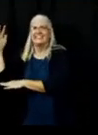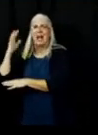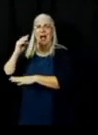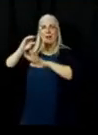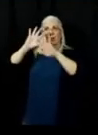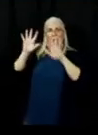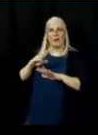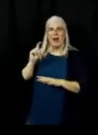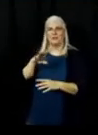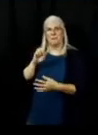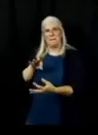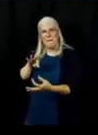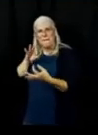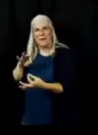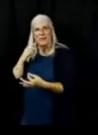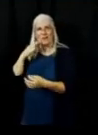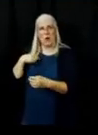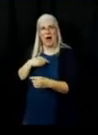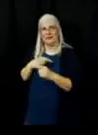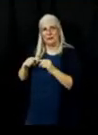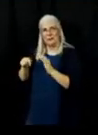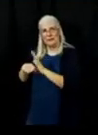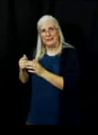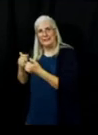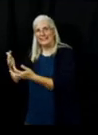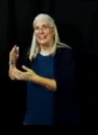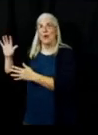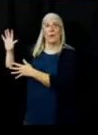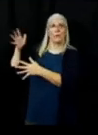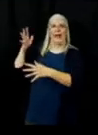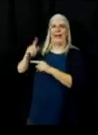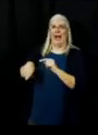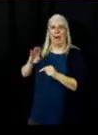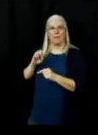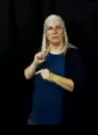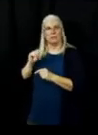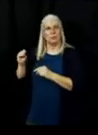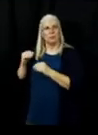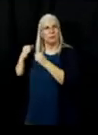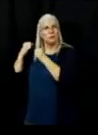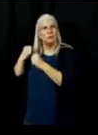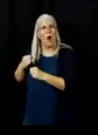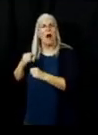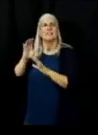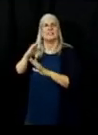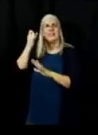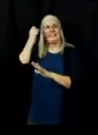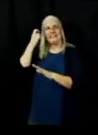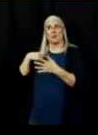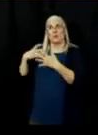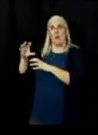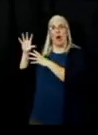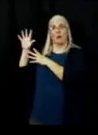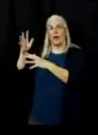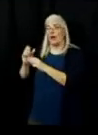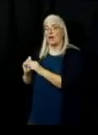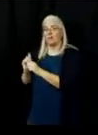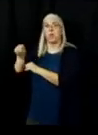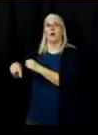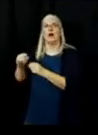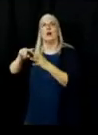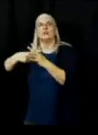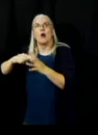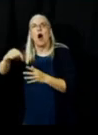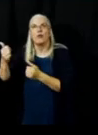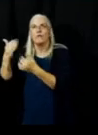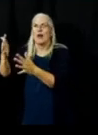too much intensity and, you know, throw embers and stuff across the line. That's also going to be ongoing in all these